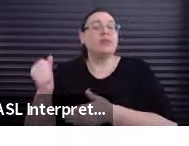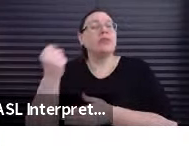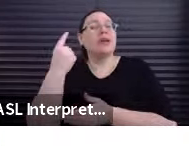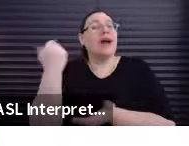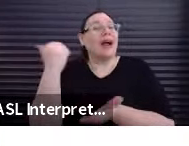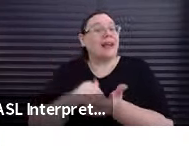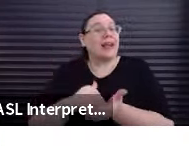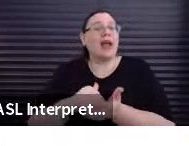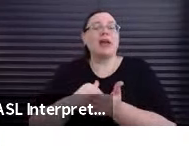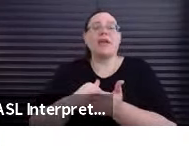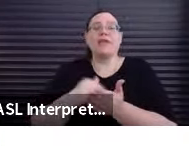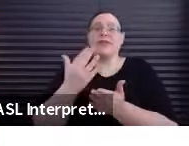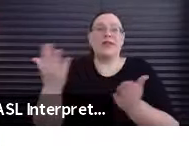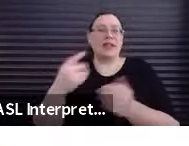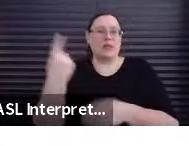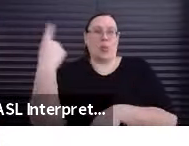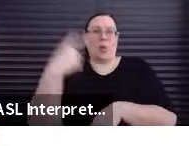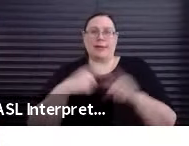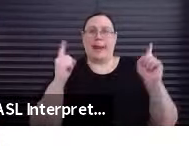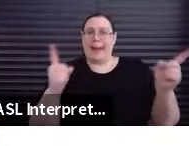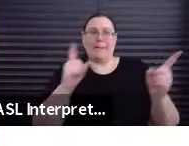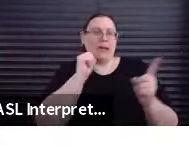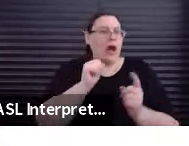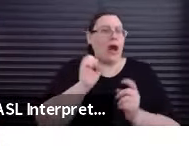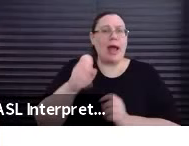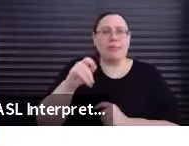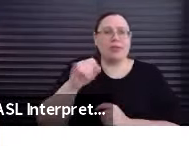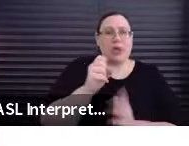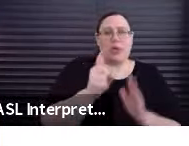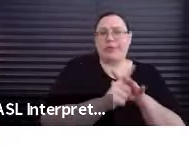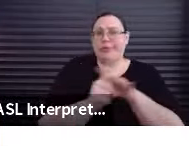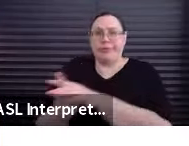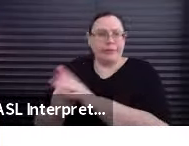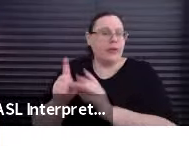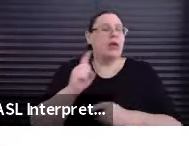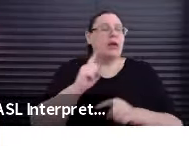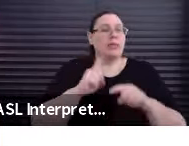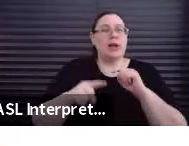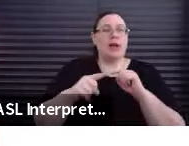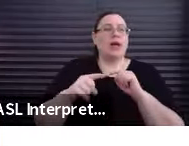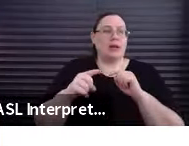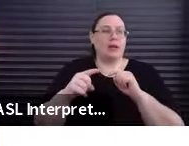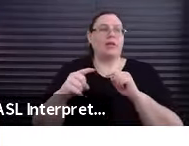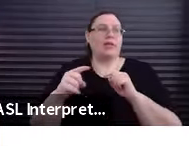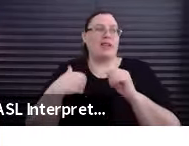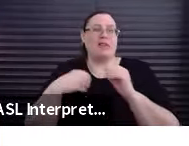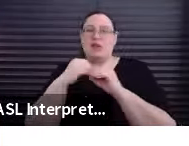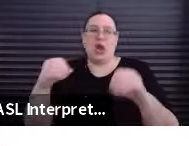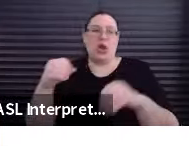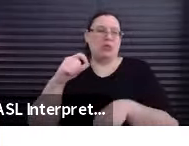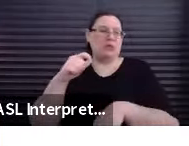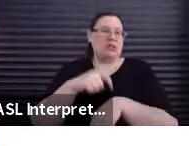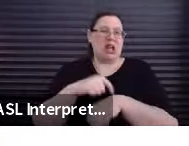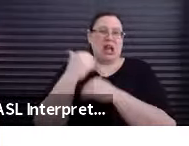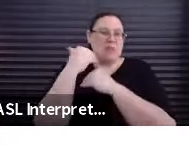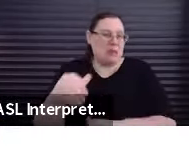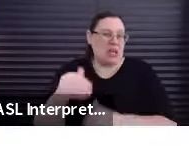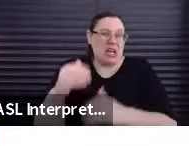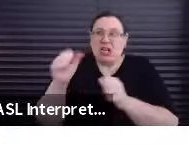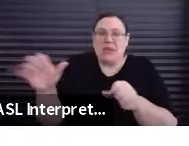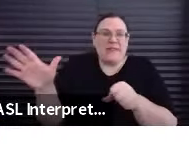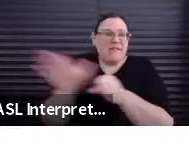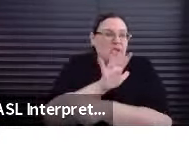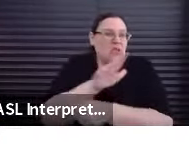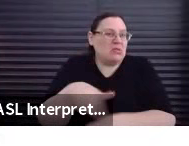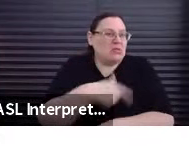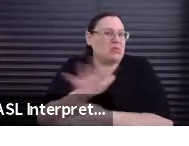non-episodic content. It's for a single picture. But there isn't a runtime limitation. So it could certainly be a feature-length project. Rates